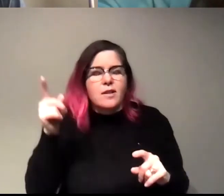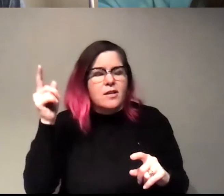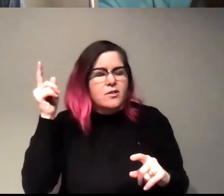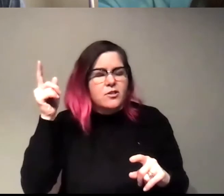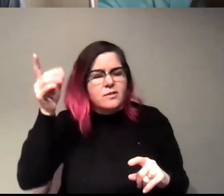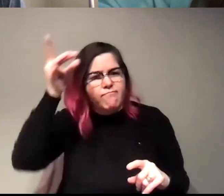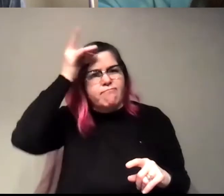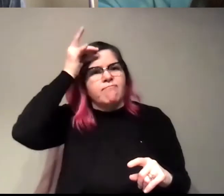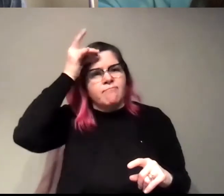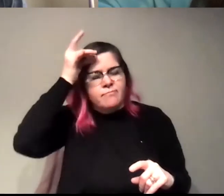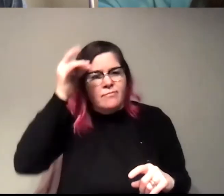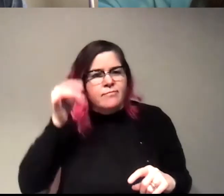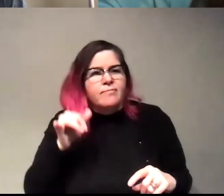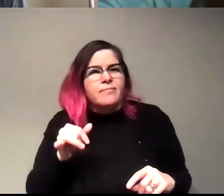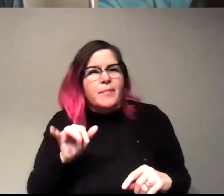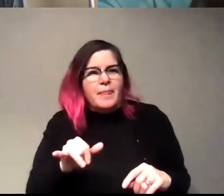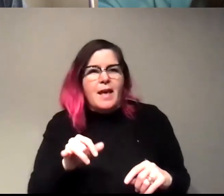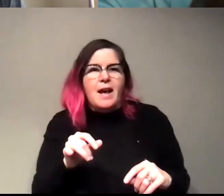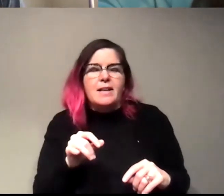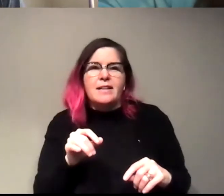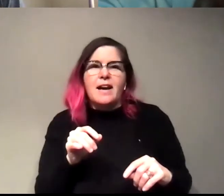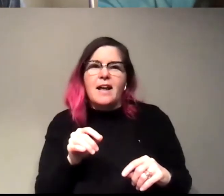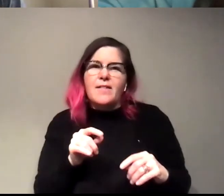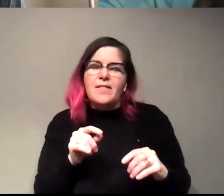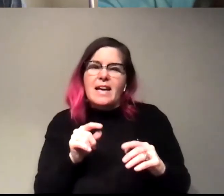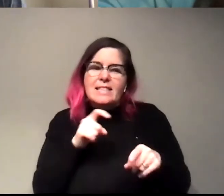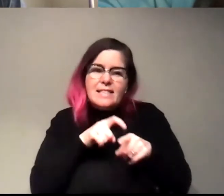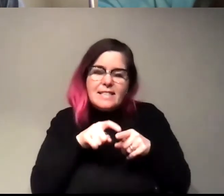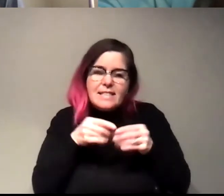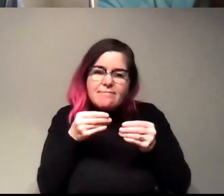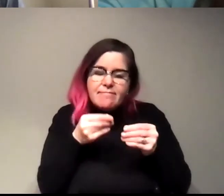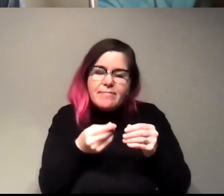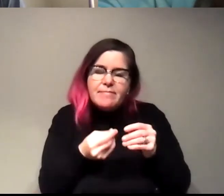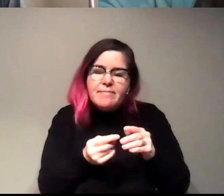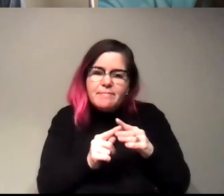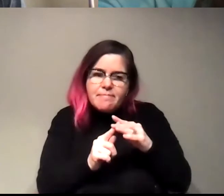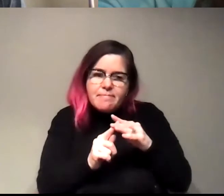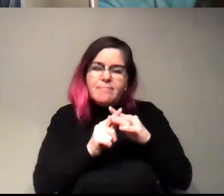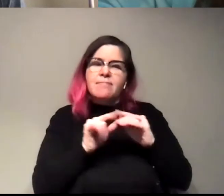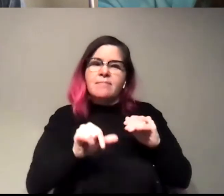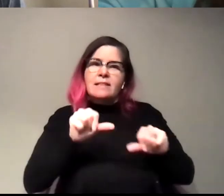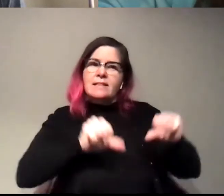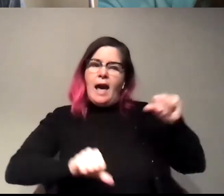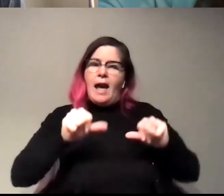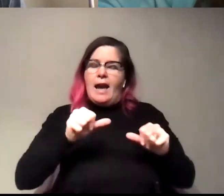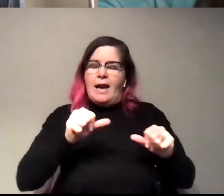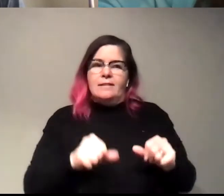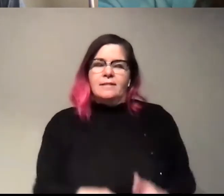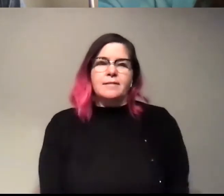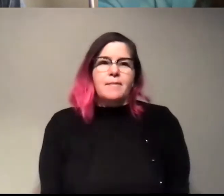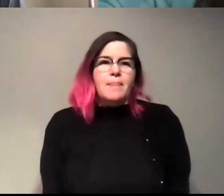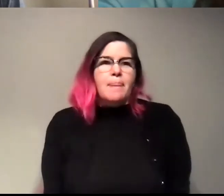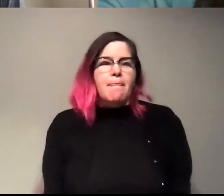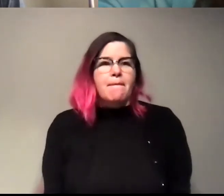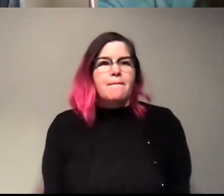actually like where the, you know, the seeds sprouted of like, ooh, science. Yeah. Uh, and you know,